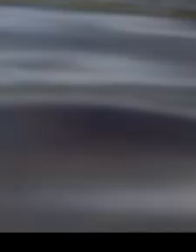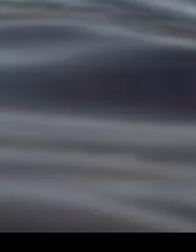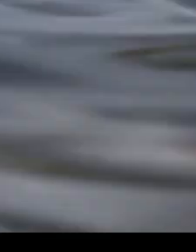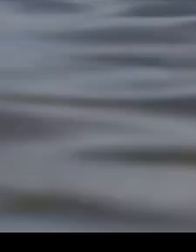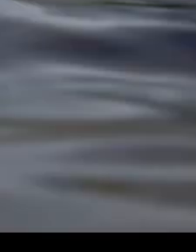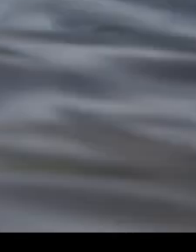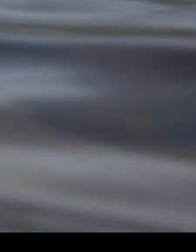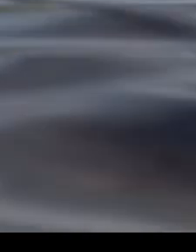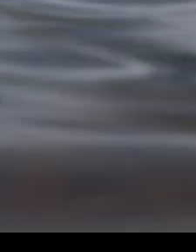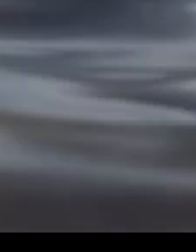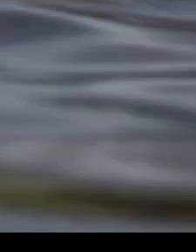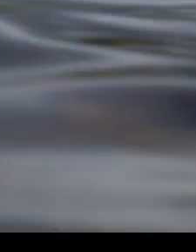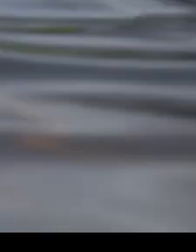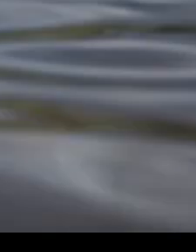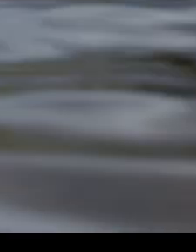The end.